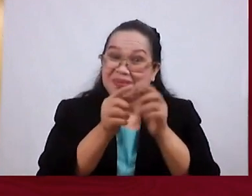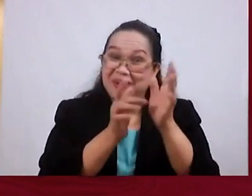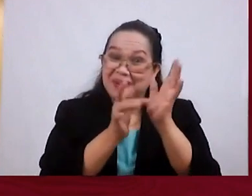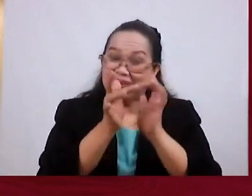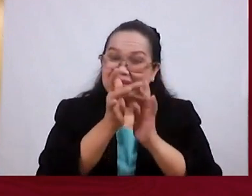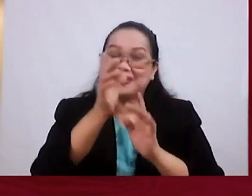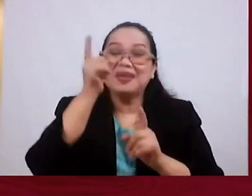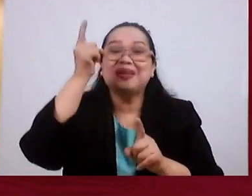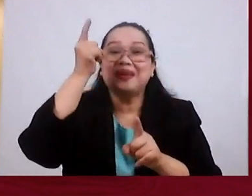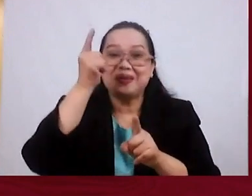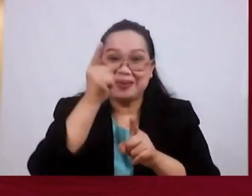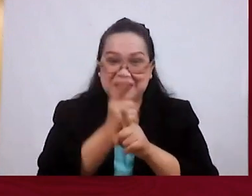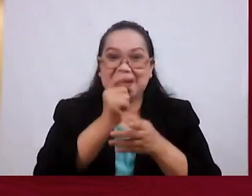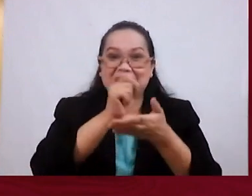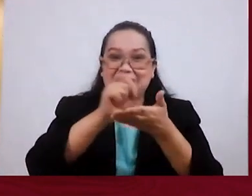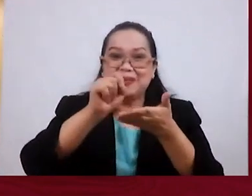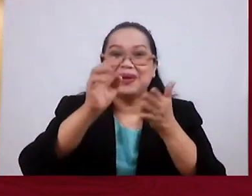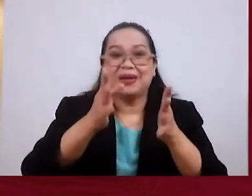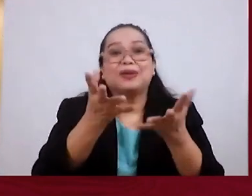Point Of The Writer